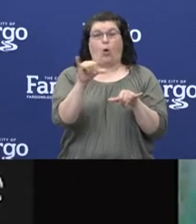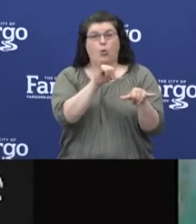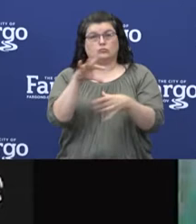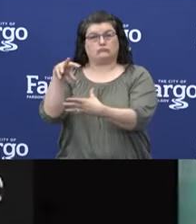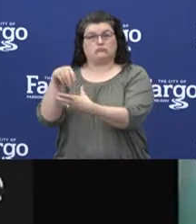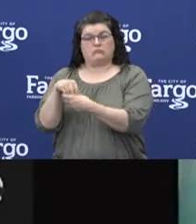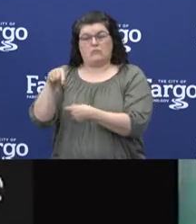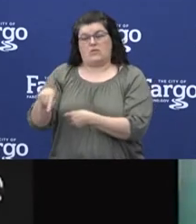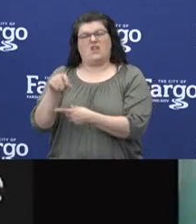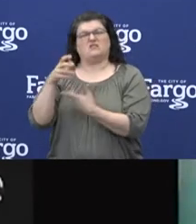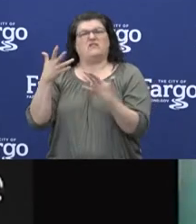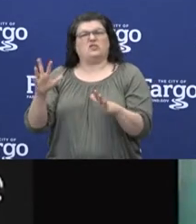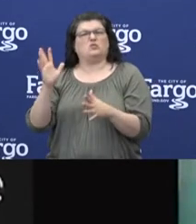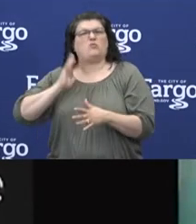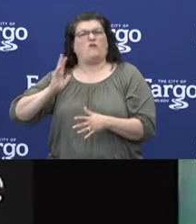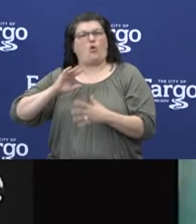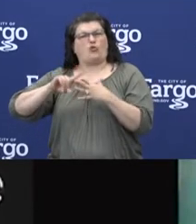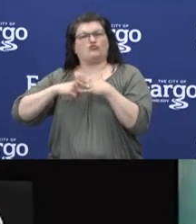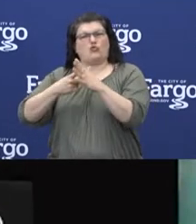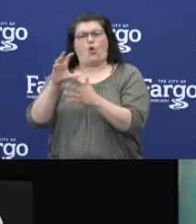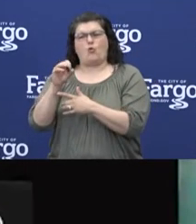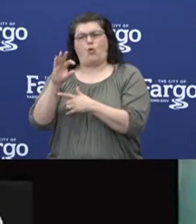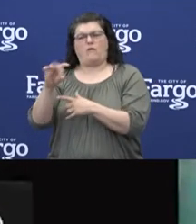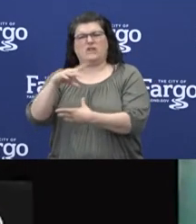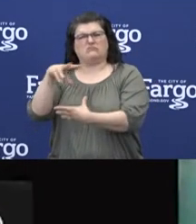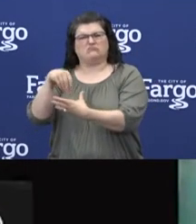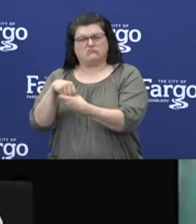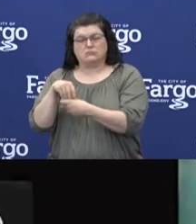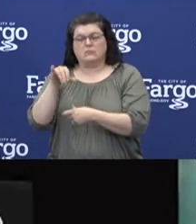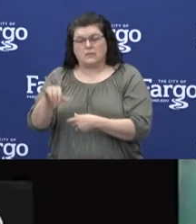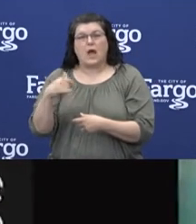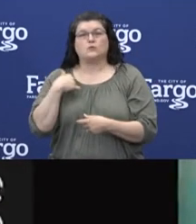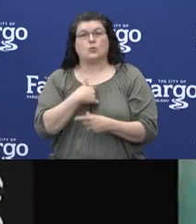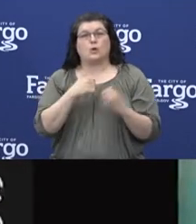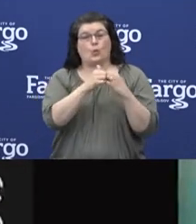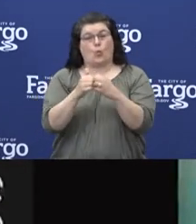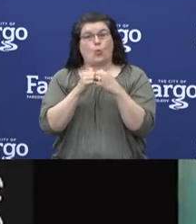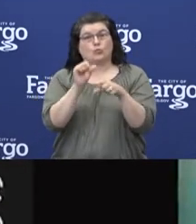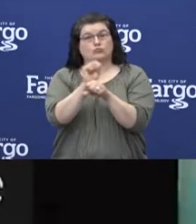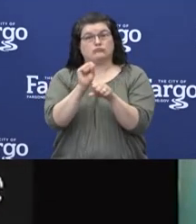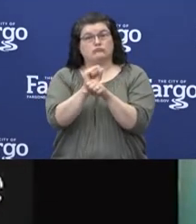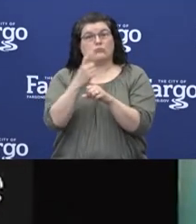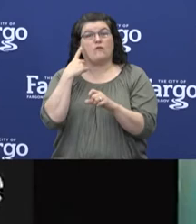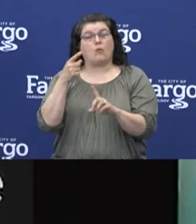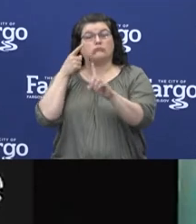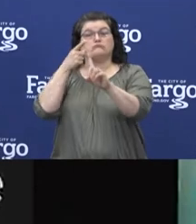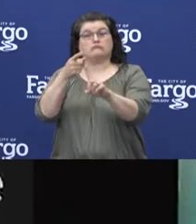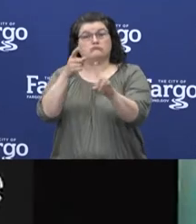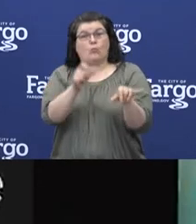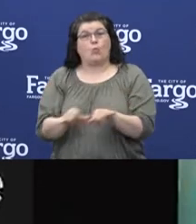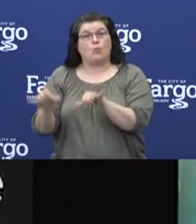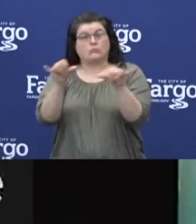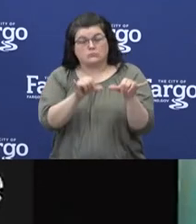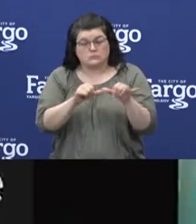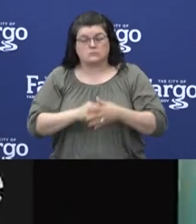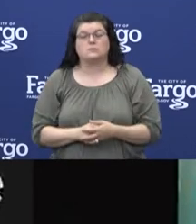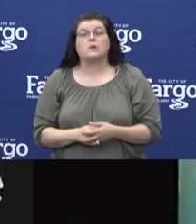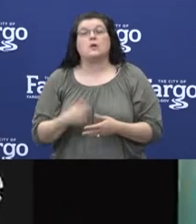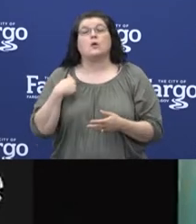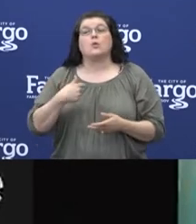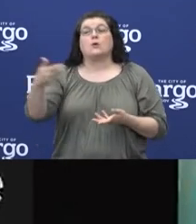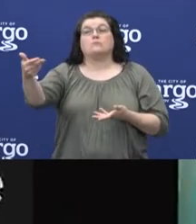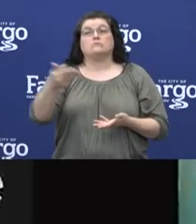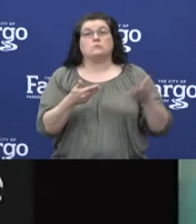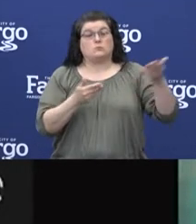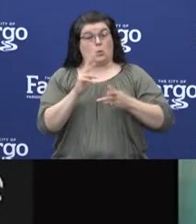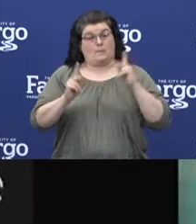activities. By forming the task force, we were able to come together to focus on a common goal. We were also able to bring in subject matter